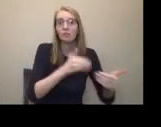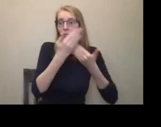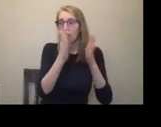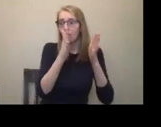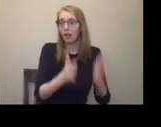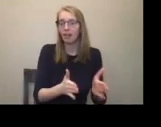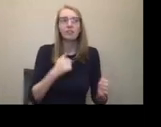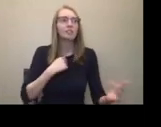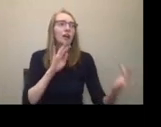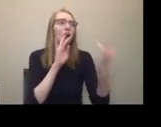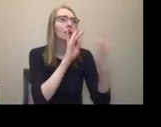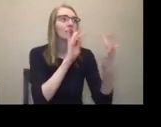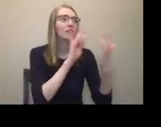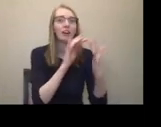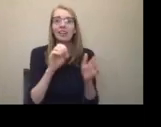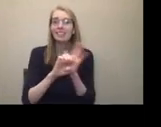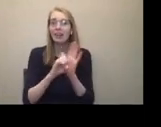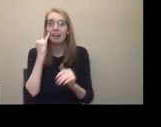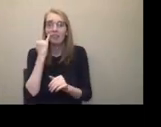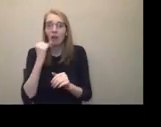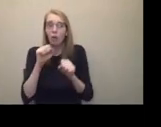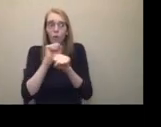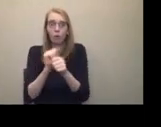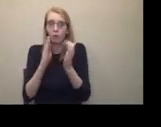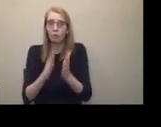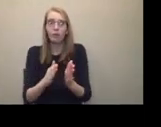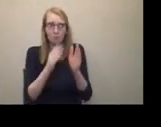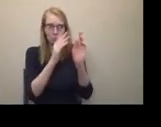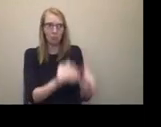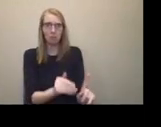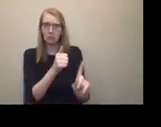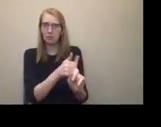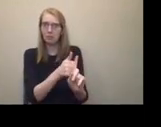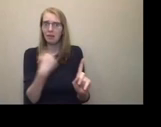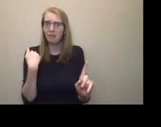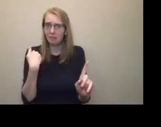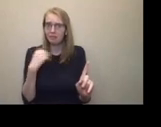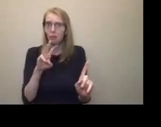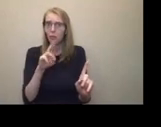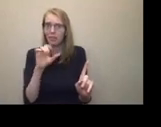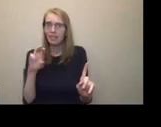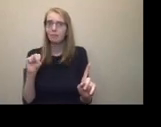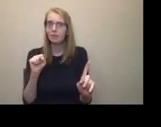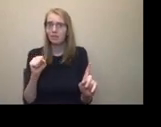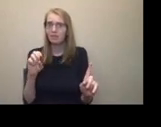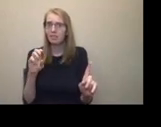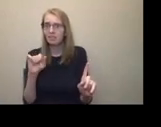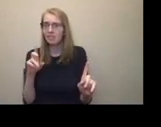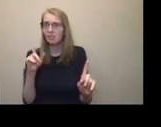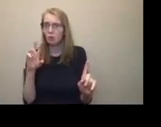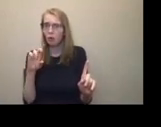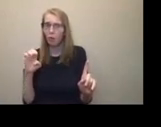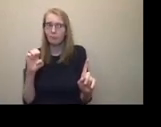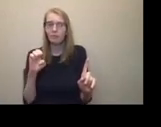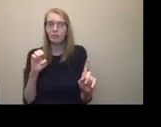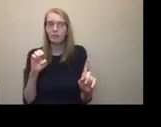Williams syndrome, for example, reach out to the Williams Syndrome Association, every disability service provider in the country, I used to be one of them, I